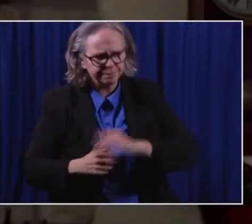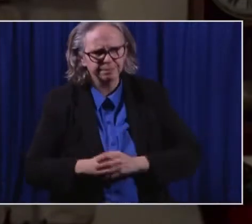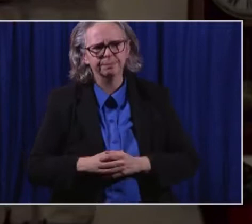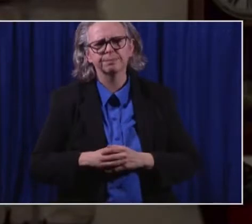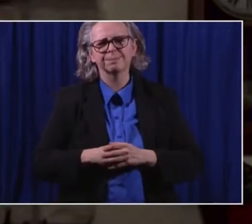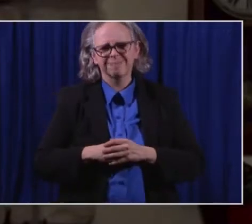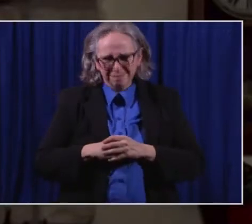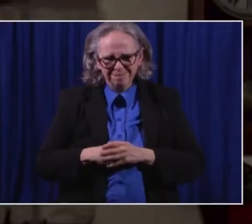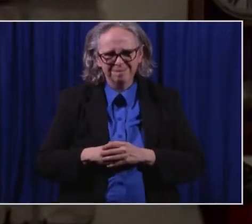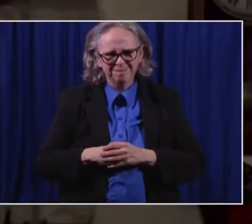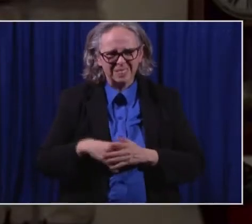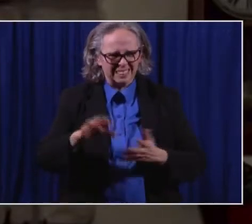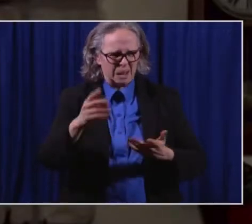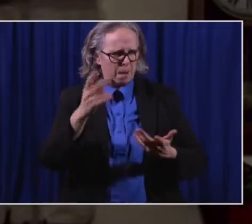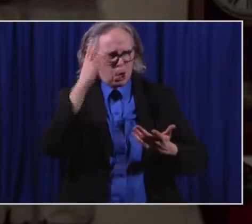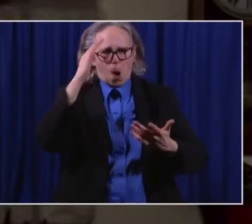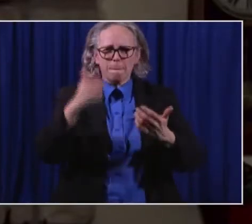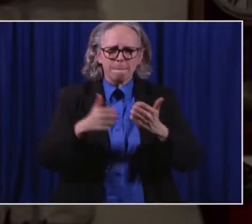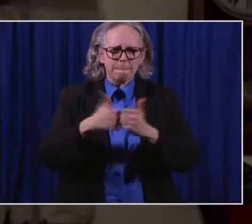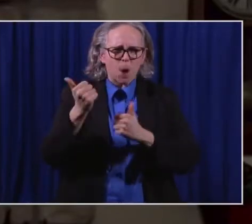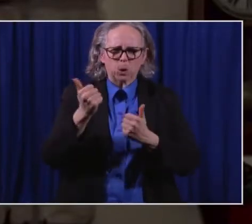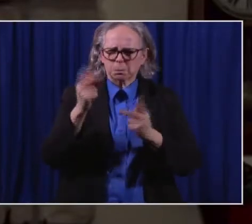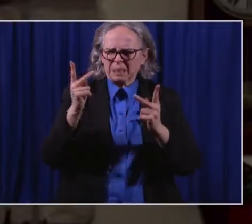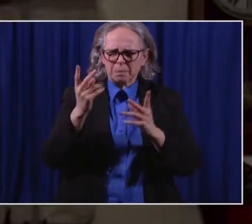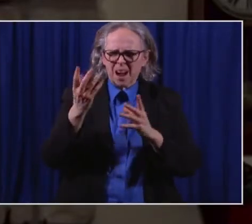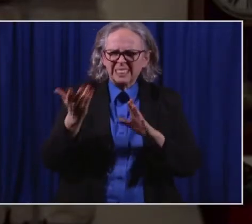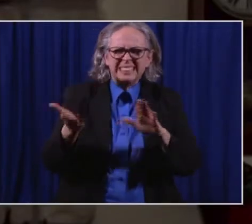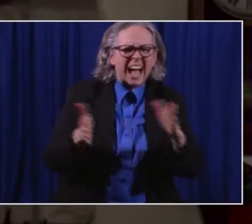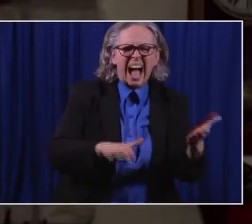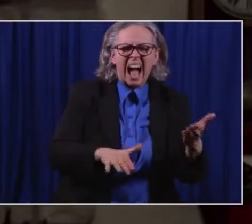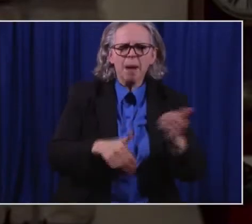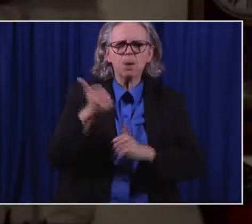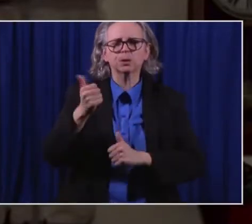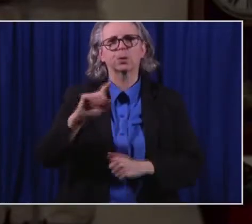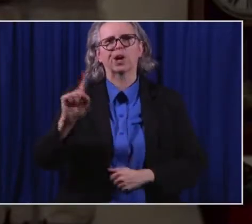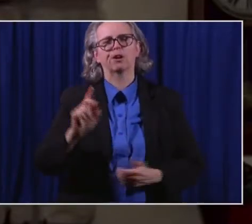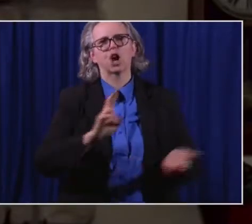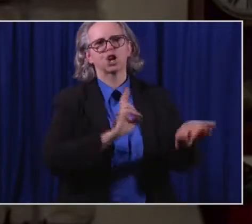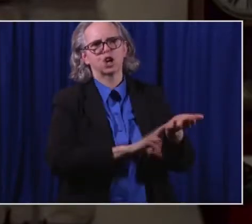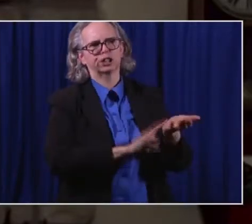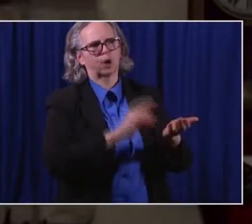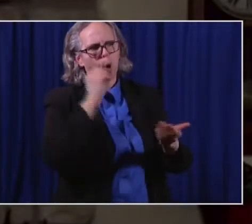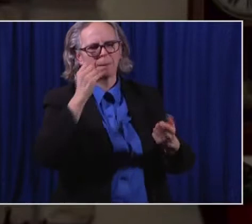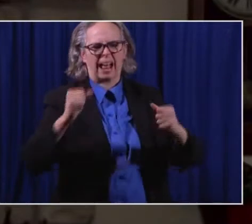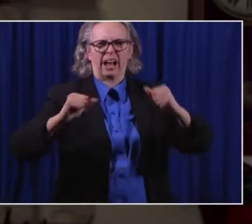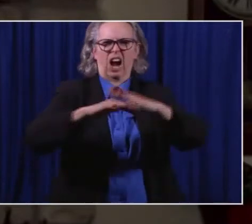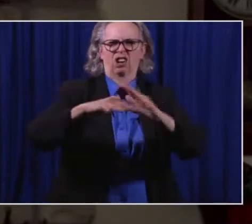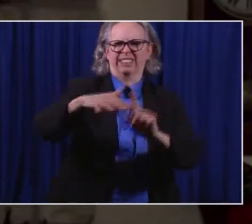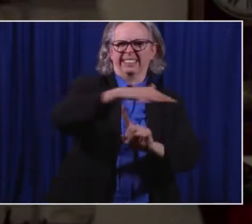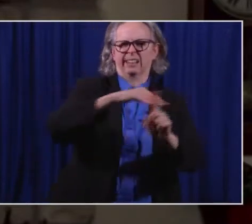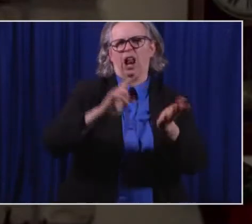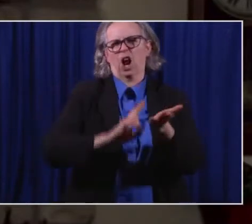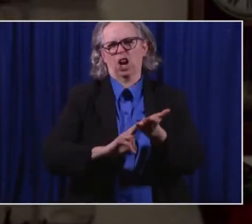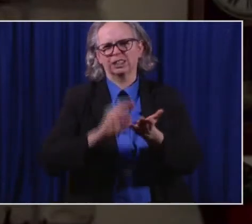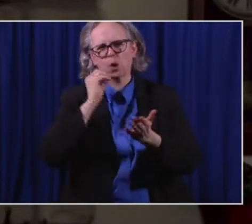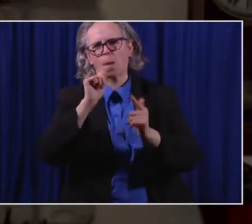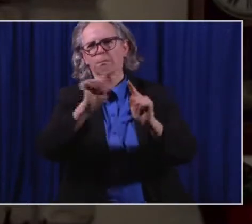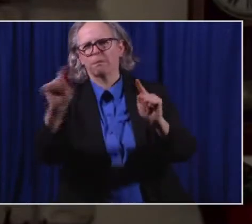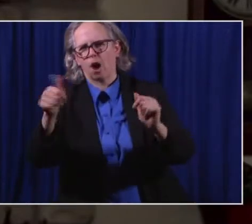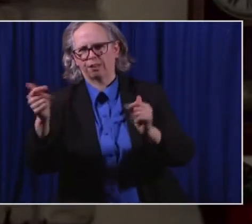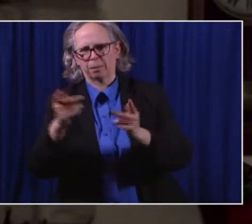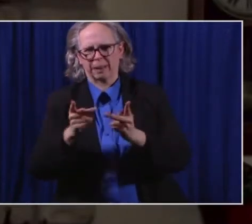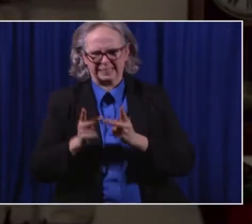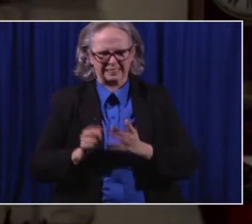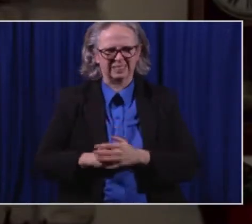in our nursing homes and in other congregate care settings. So we are starting with our nursing homes where the risk is the highest